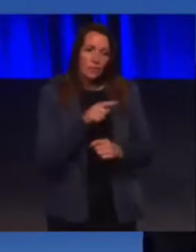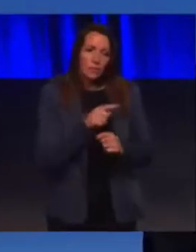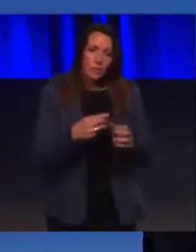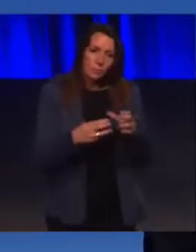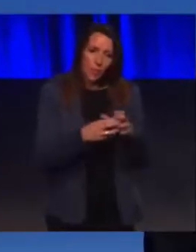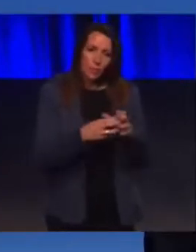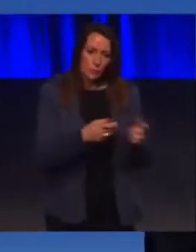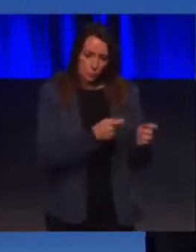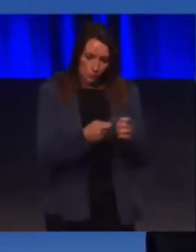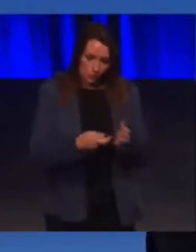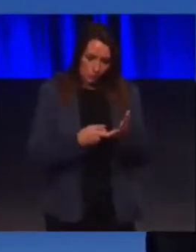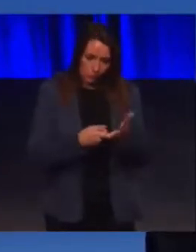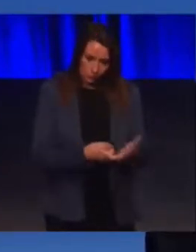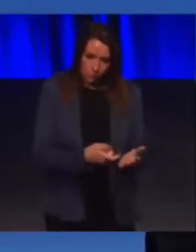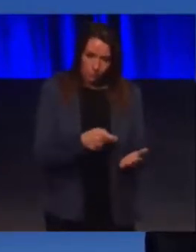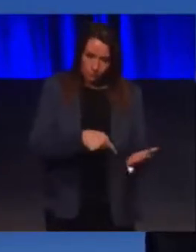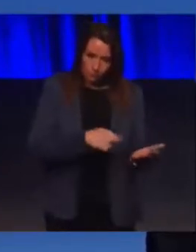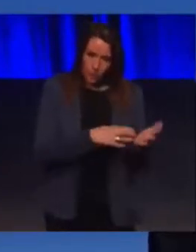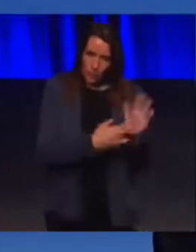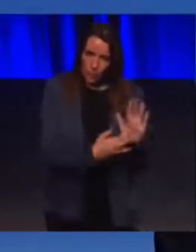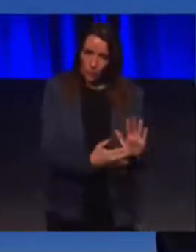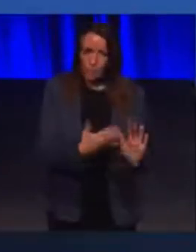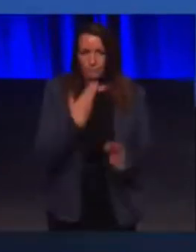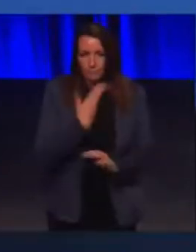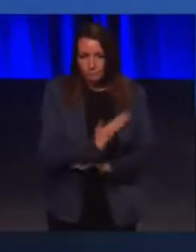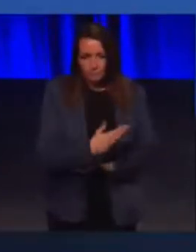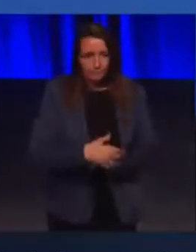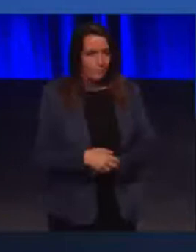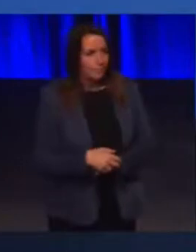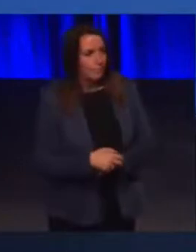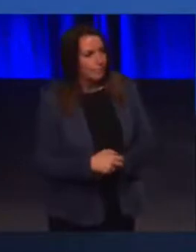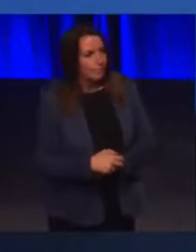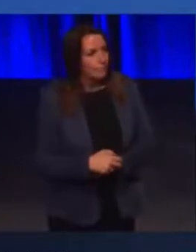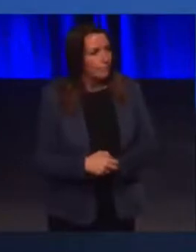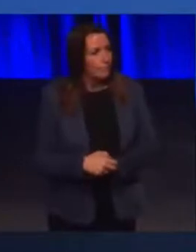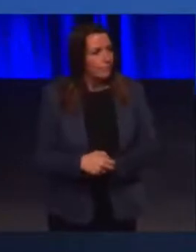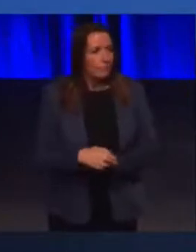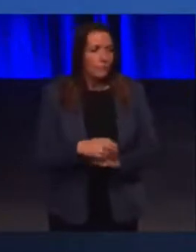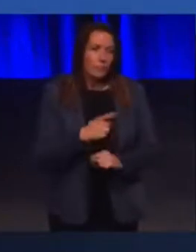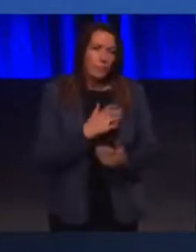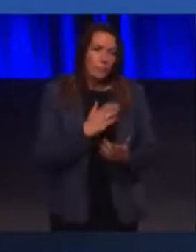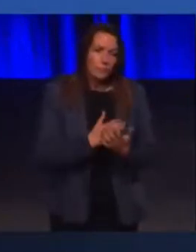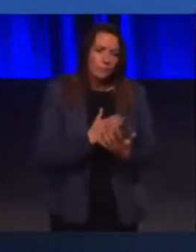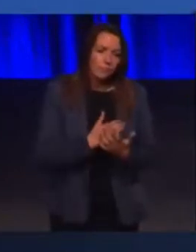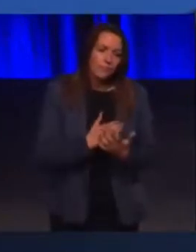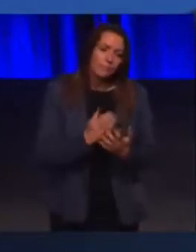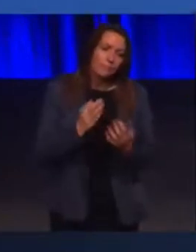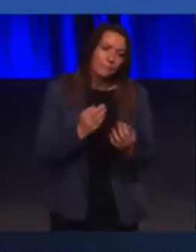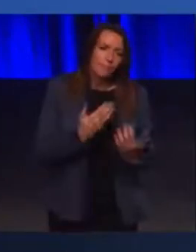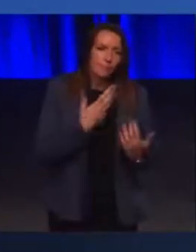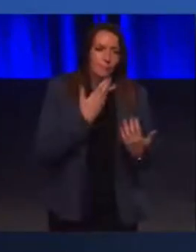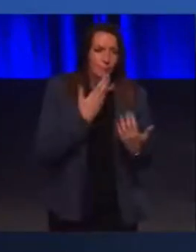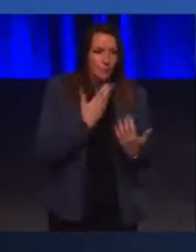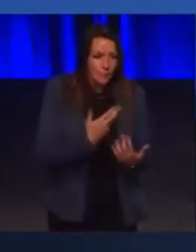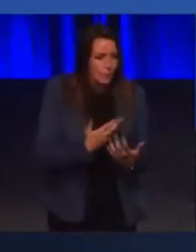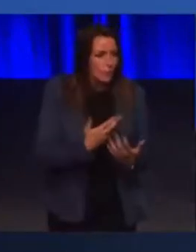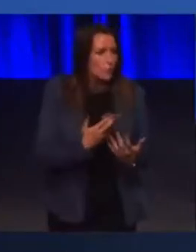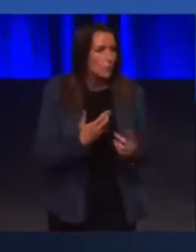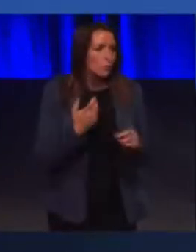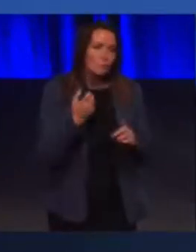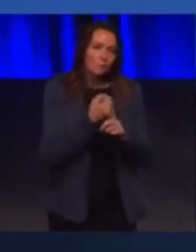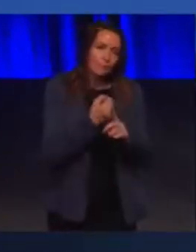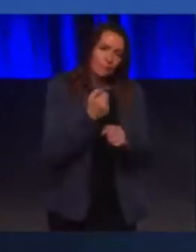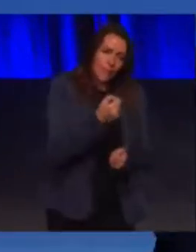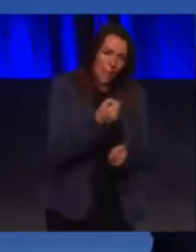forward this motion here today. And I'd like to pay special tribute to the campaigners